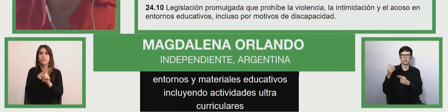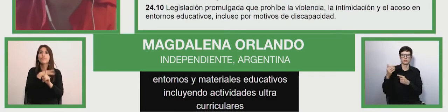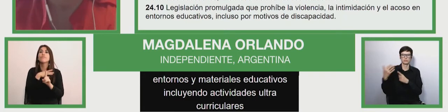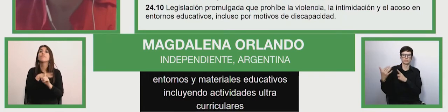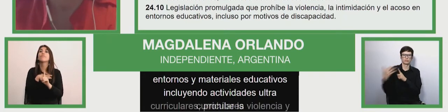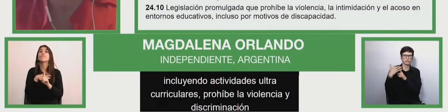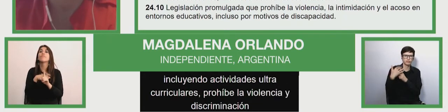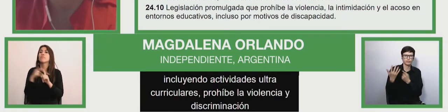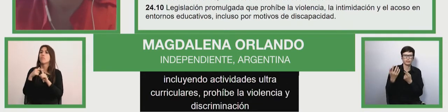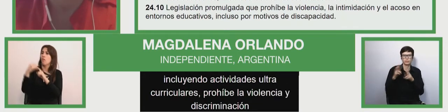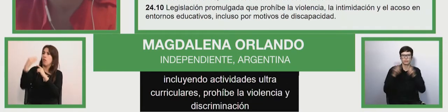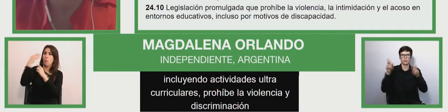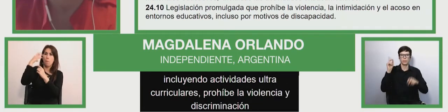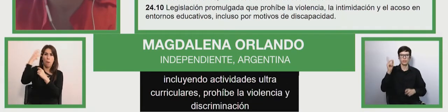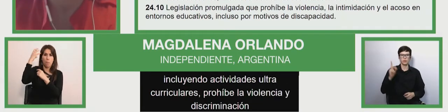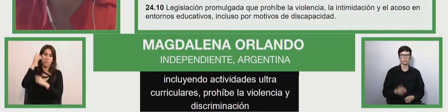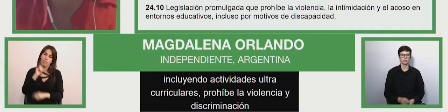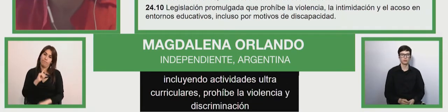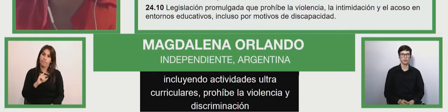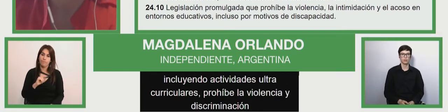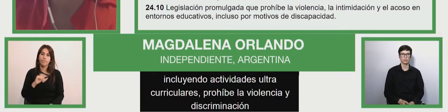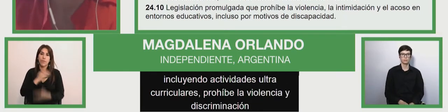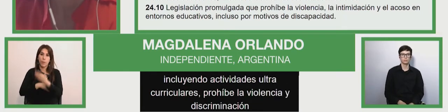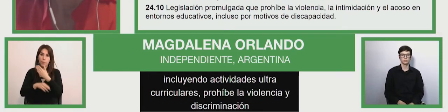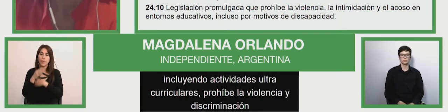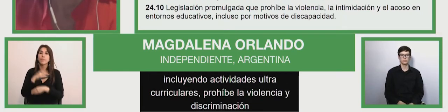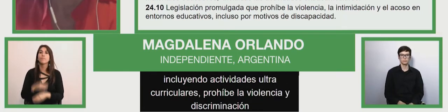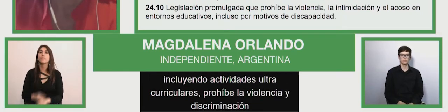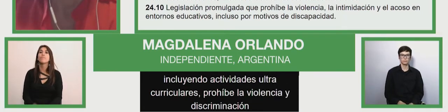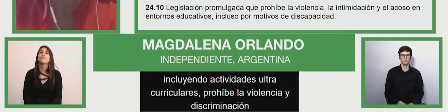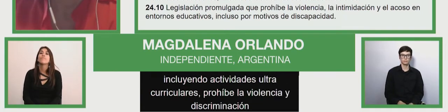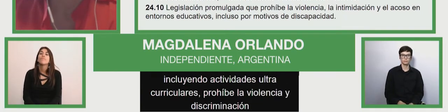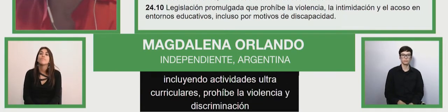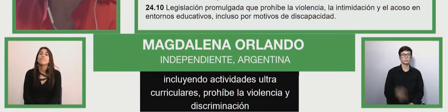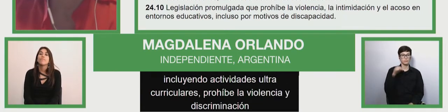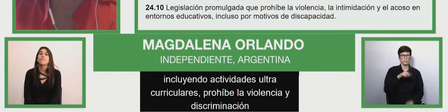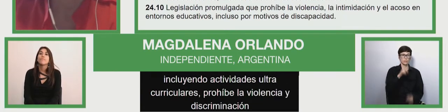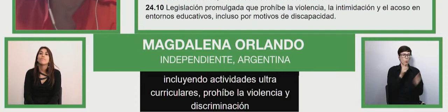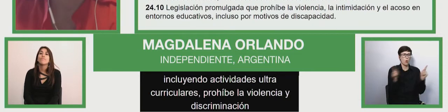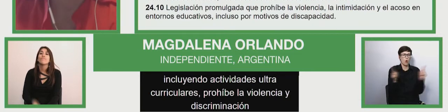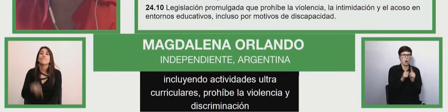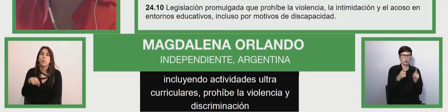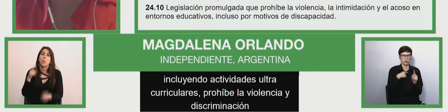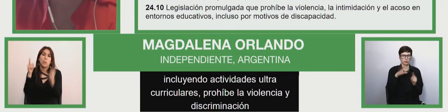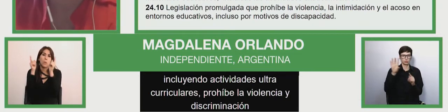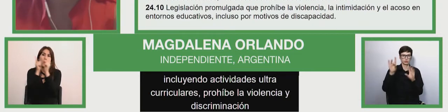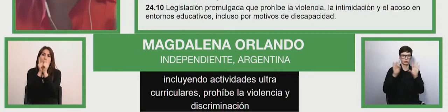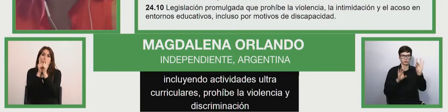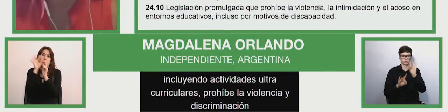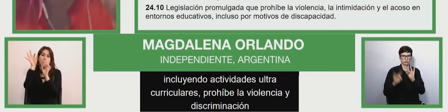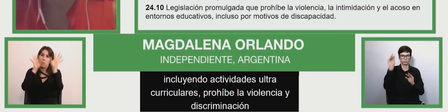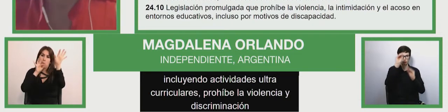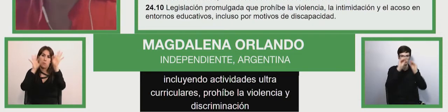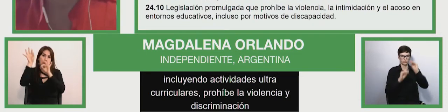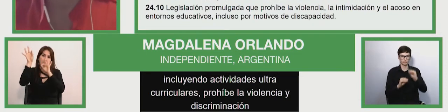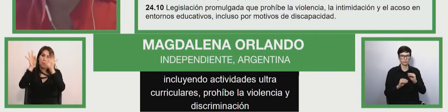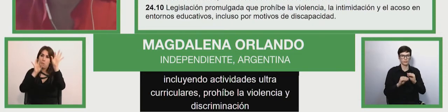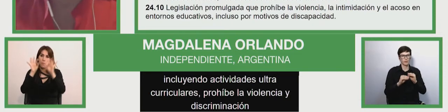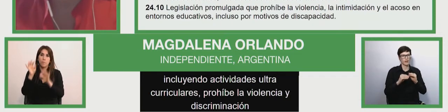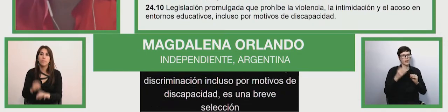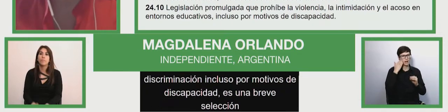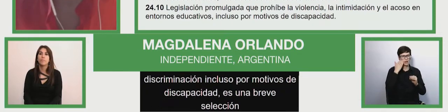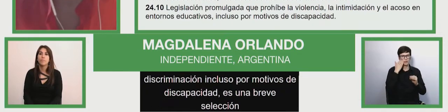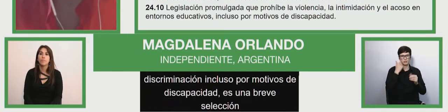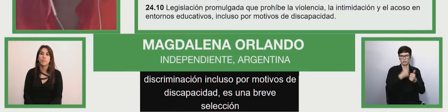surrounds including this capacity reasons this is a brief all these indicators